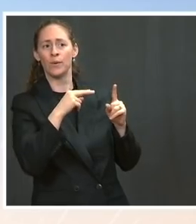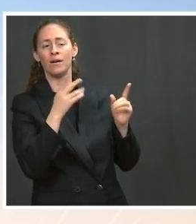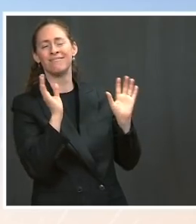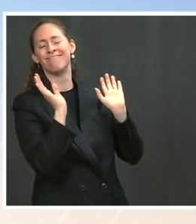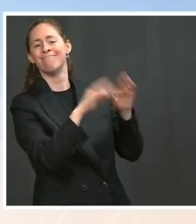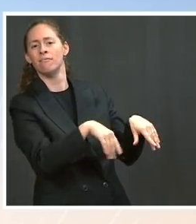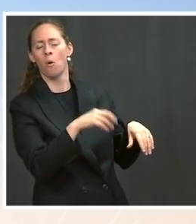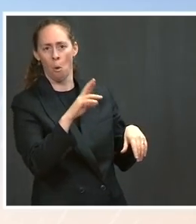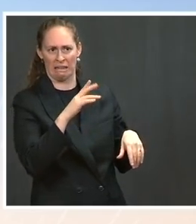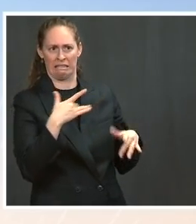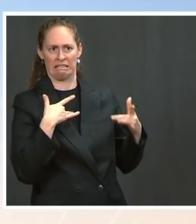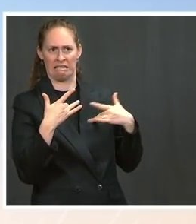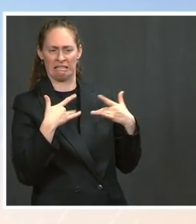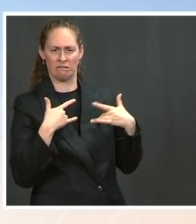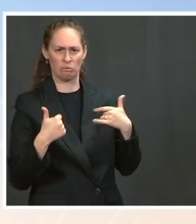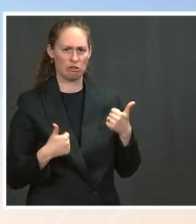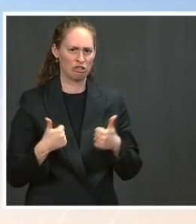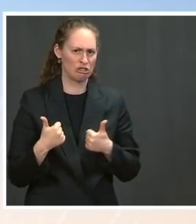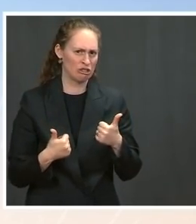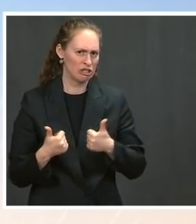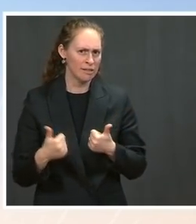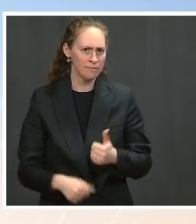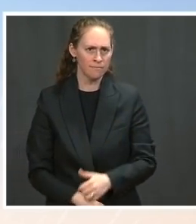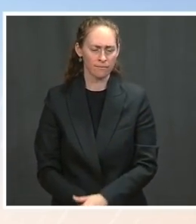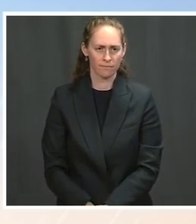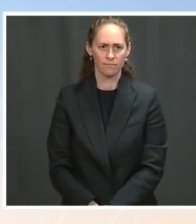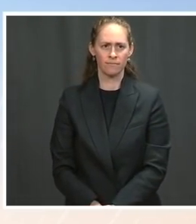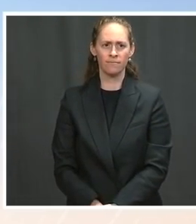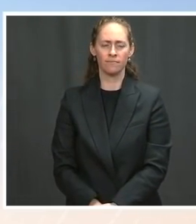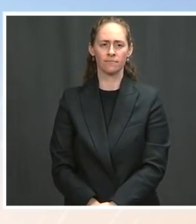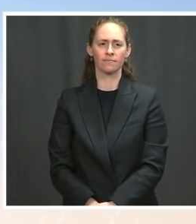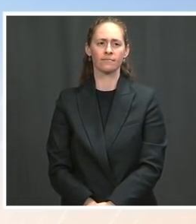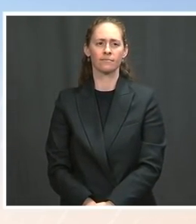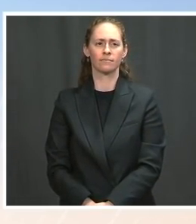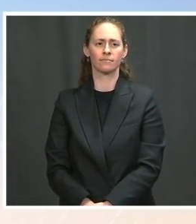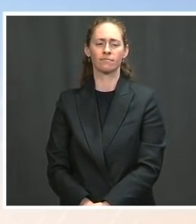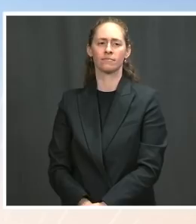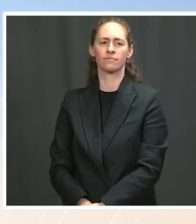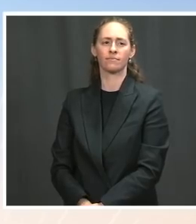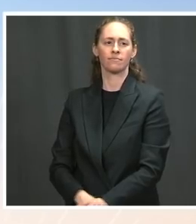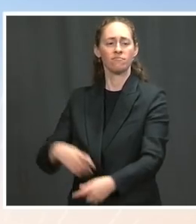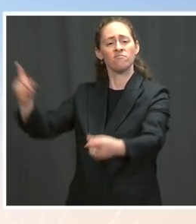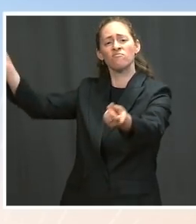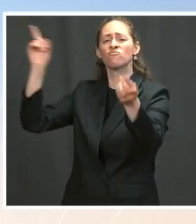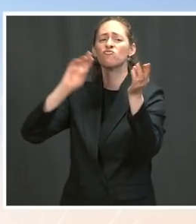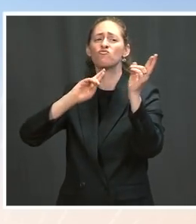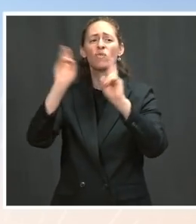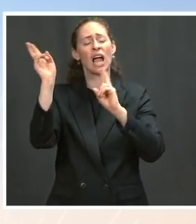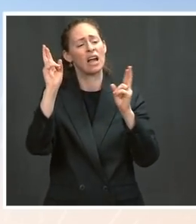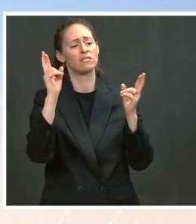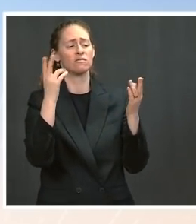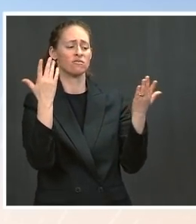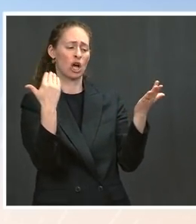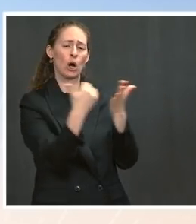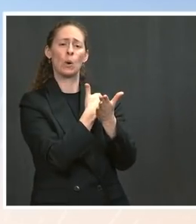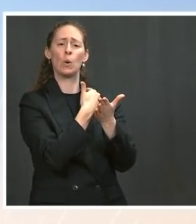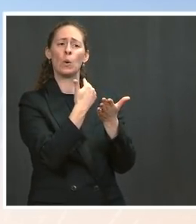view is that he's ready to have a clean slate, and let's welcome the leaders here.